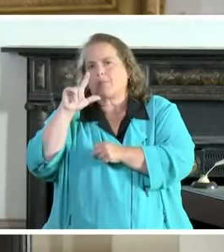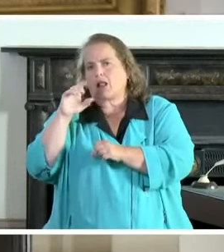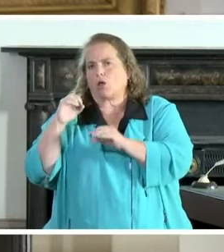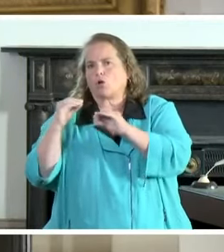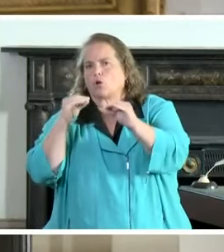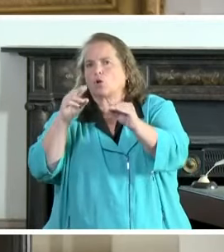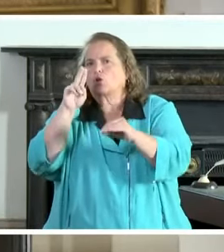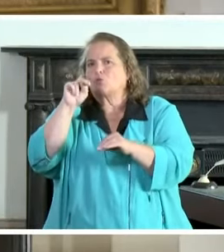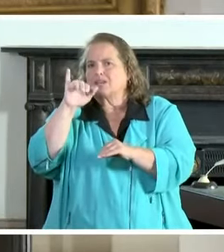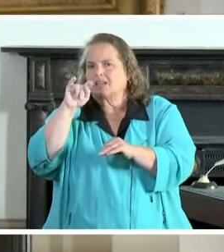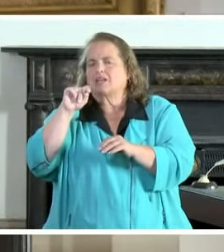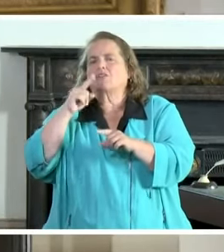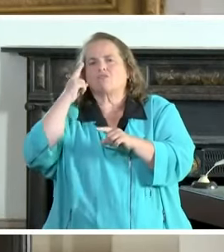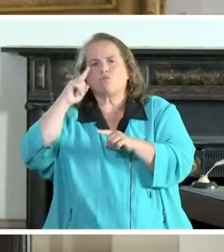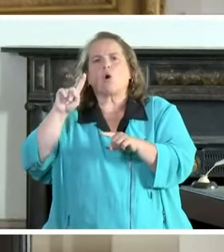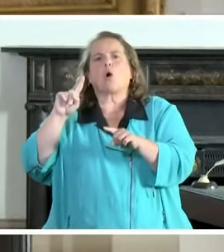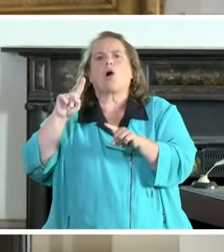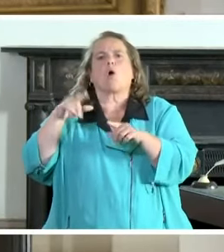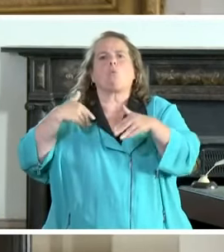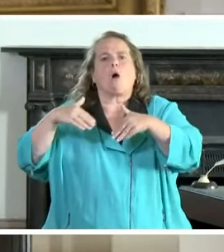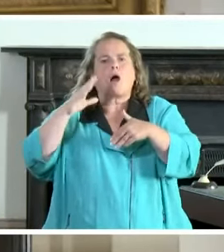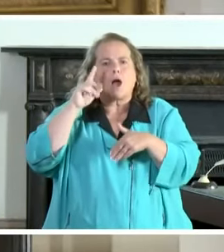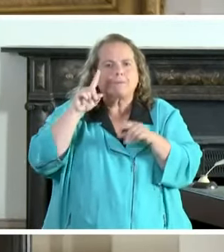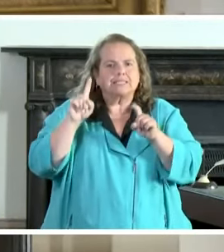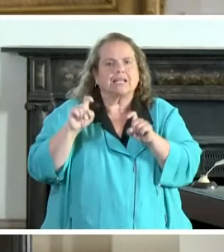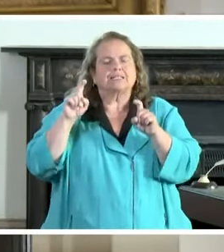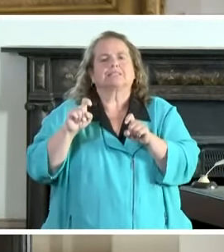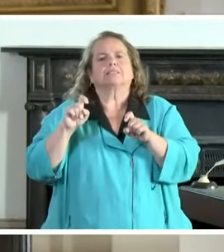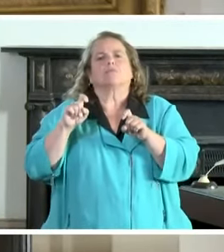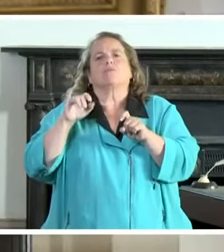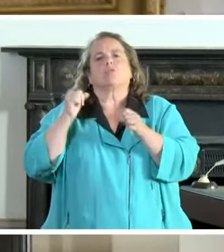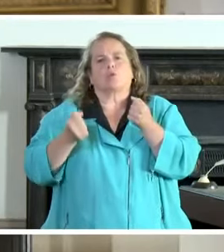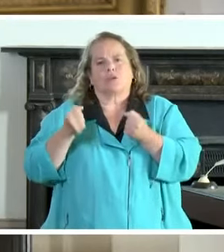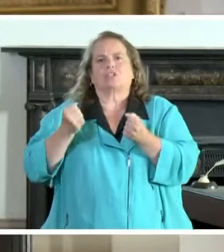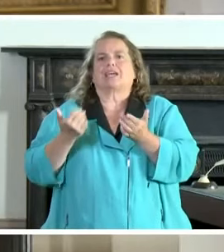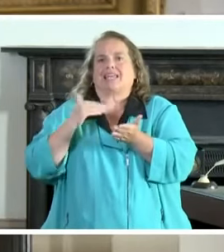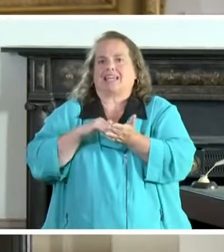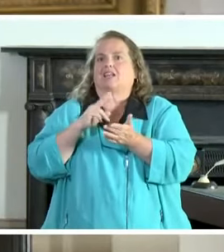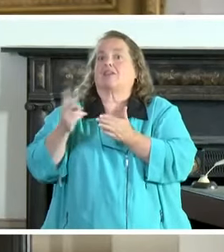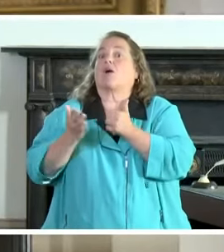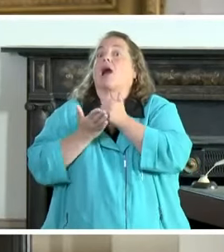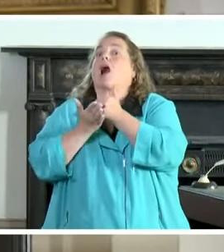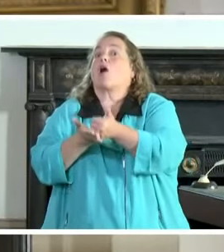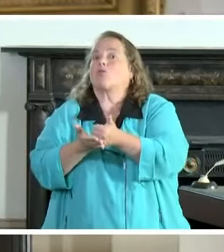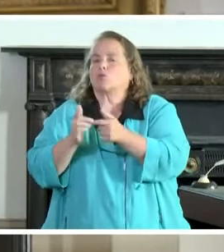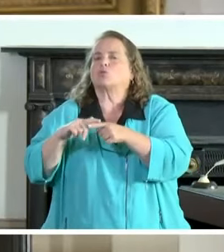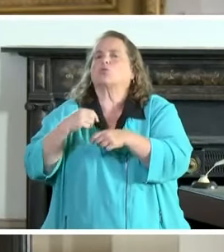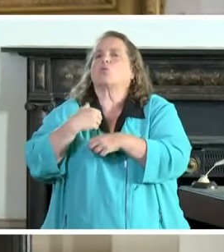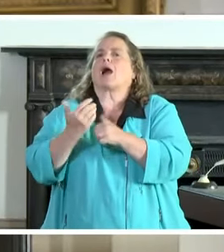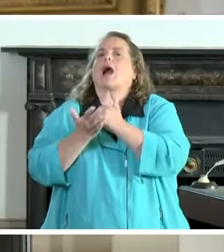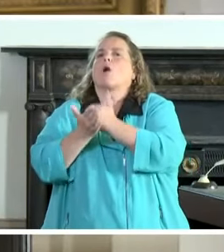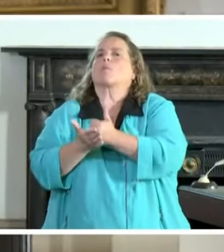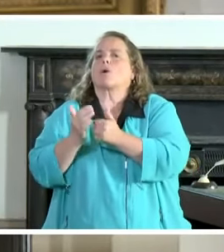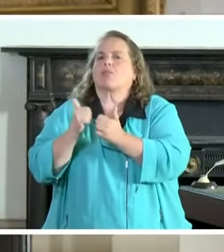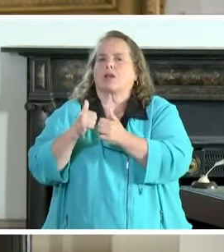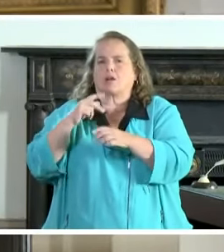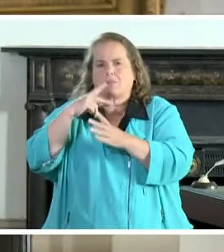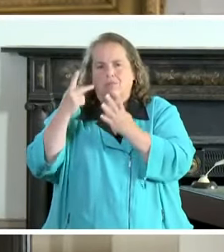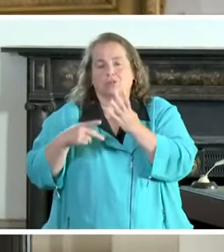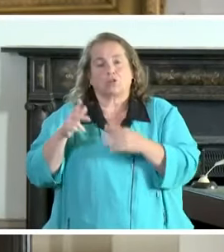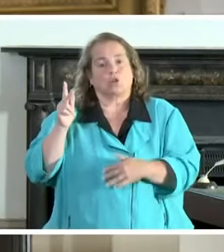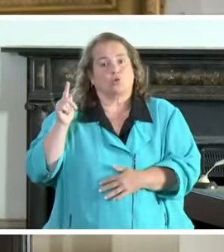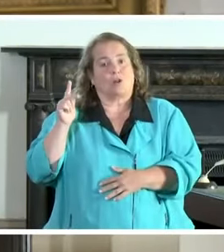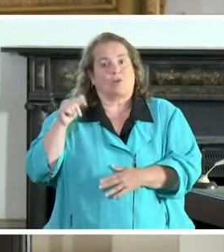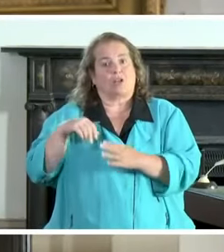arrange for for walk-up testing which which again is a helpful way to to help the population 23